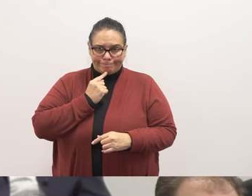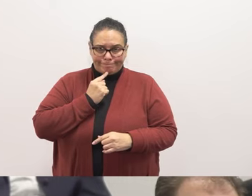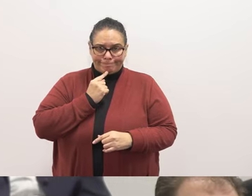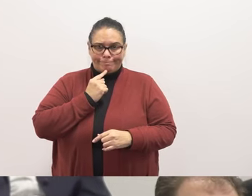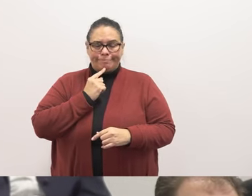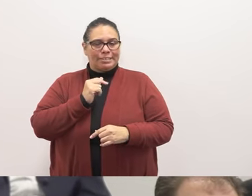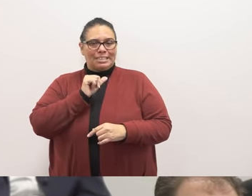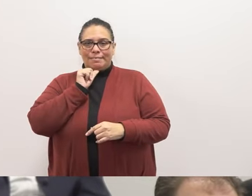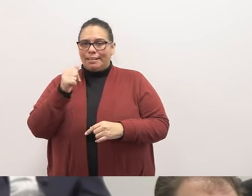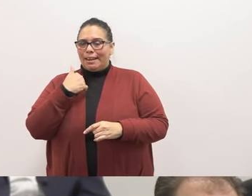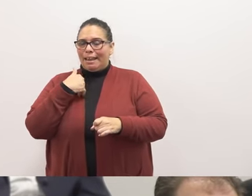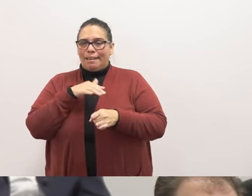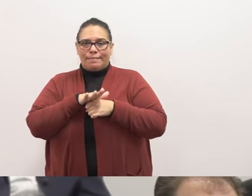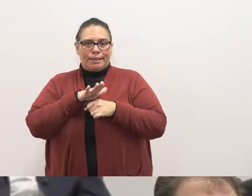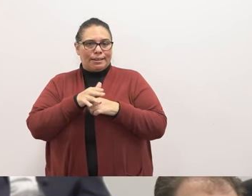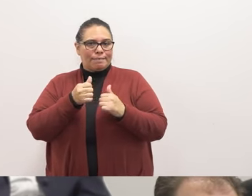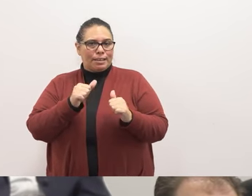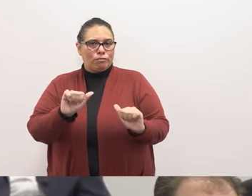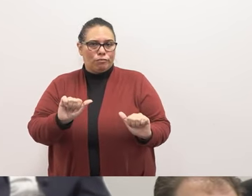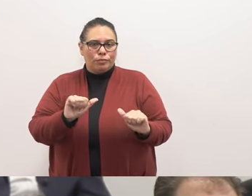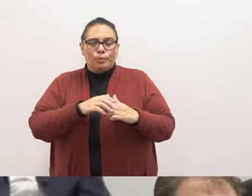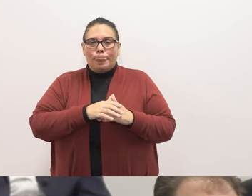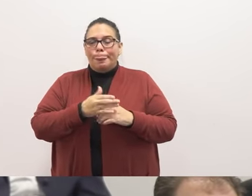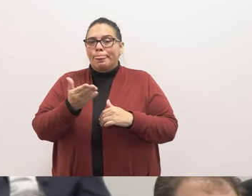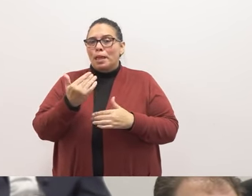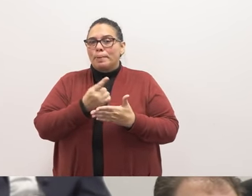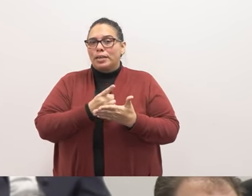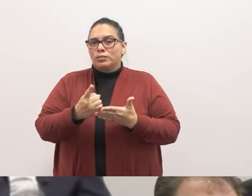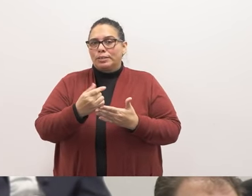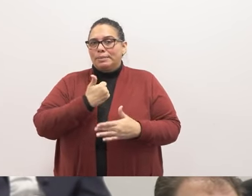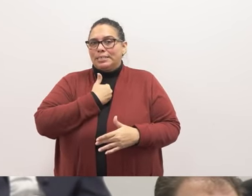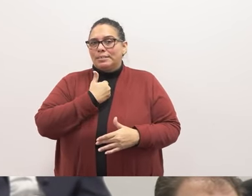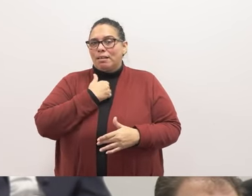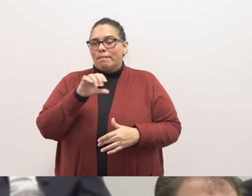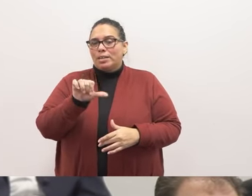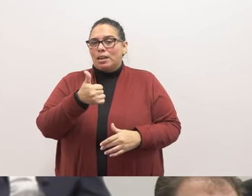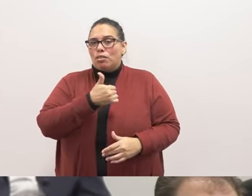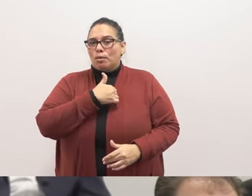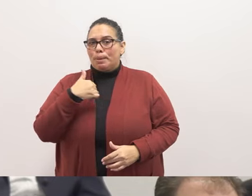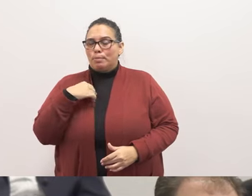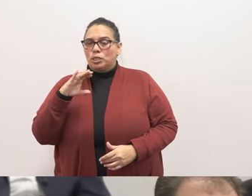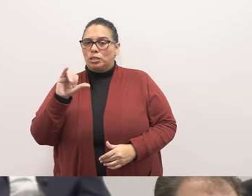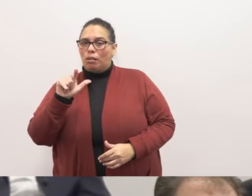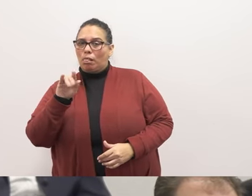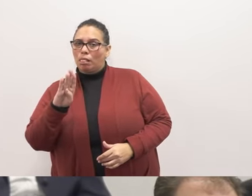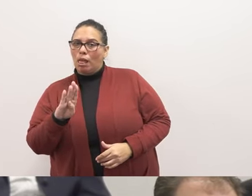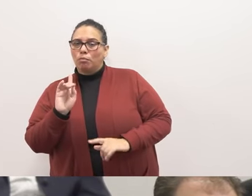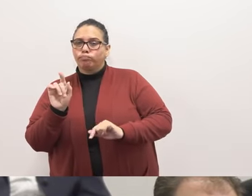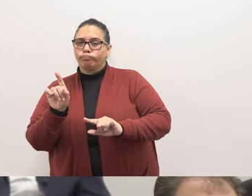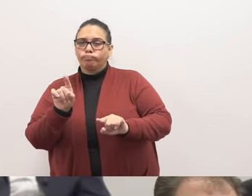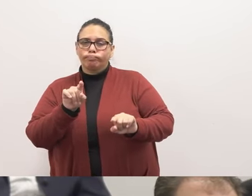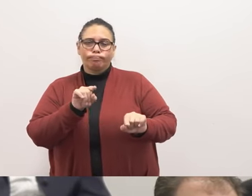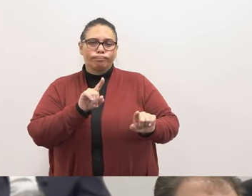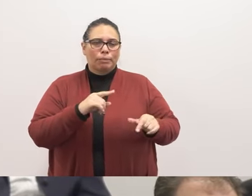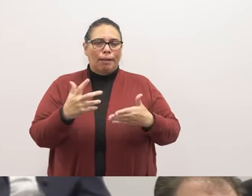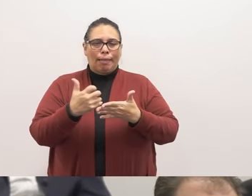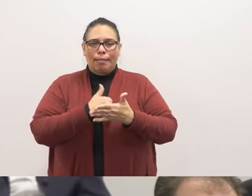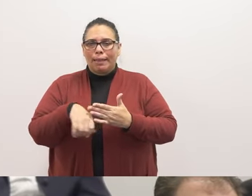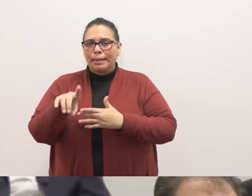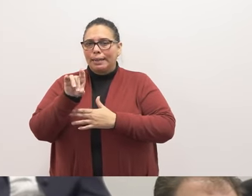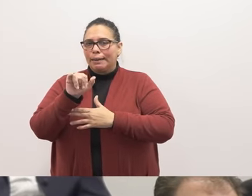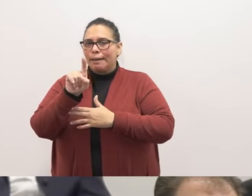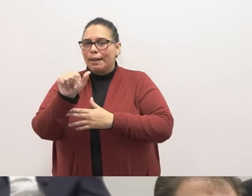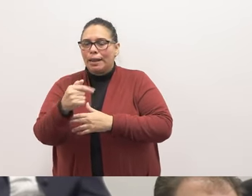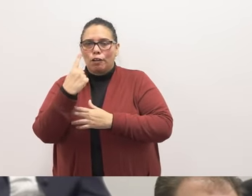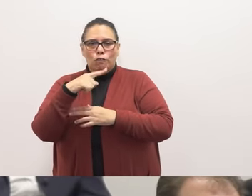has not had enough effort put into it. During the past week, myself and other members of the club went around campus collecting data for